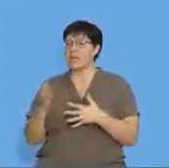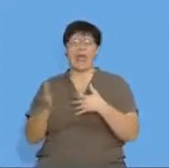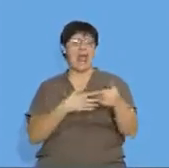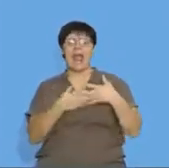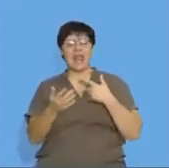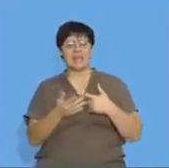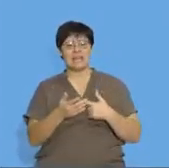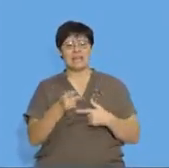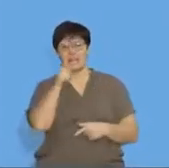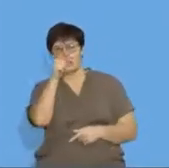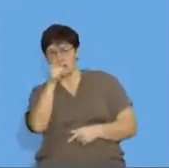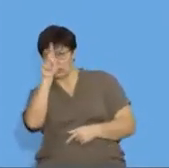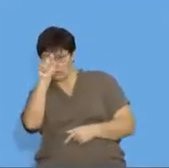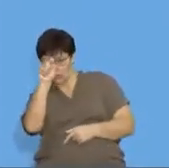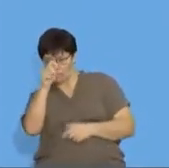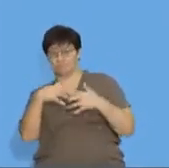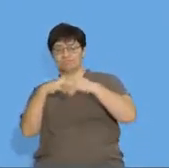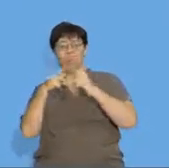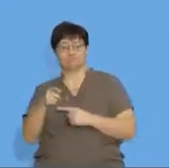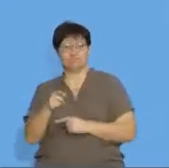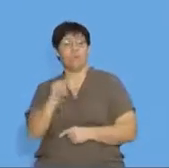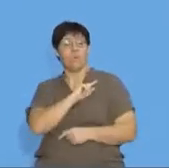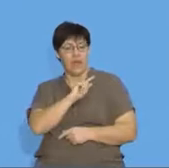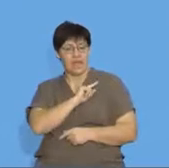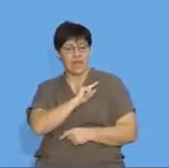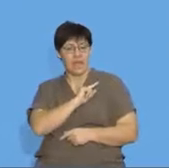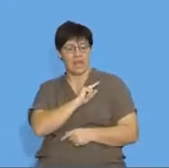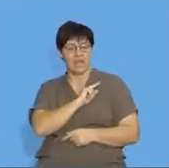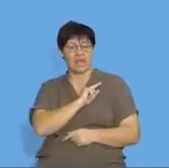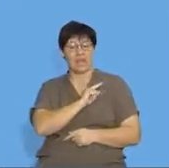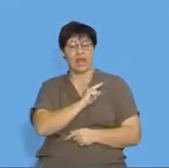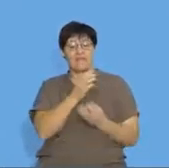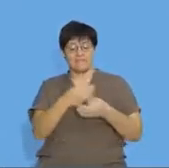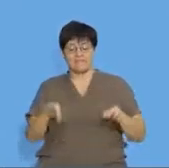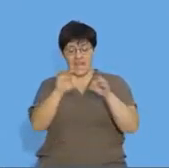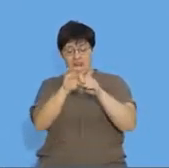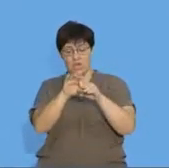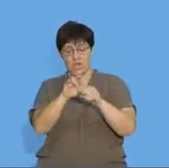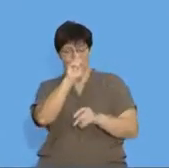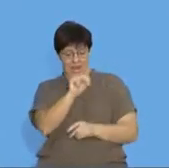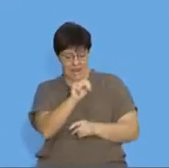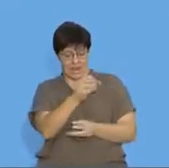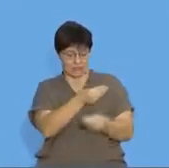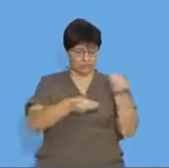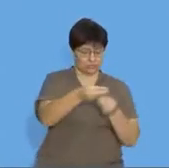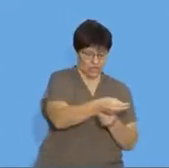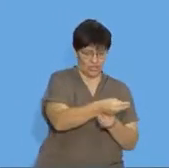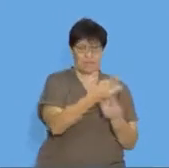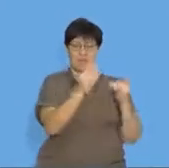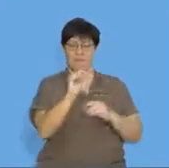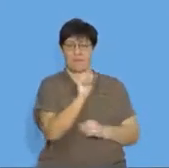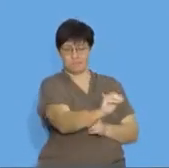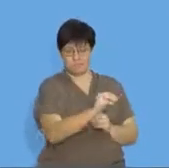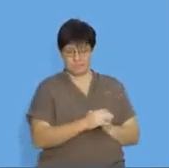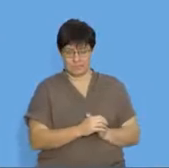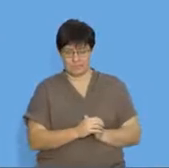term in the sequence by substituting in different values for n. So,